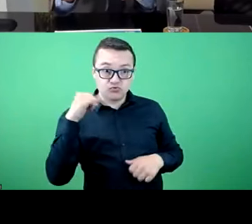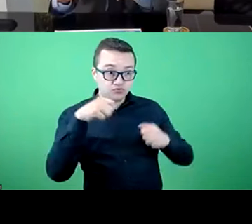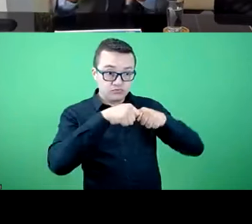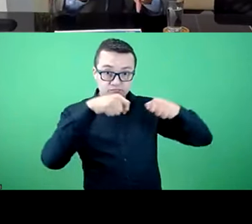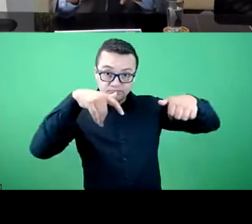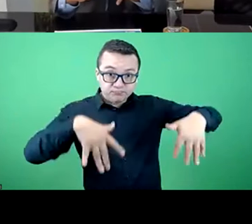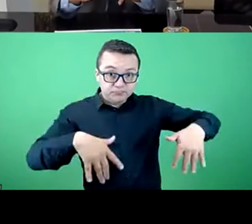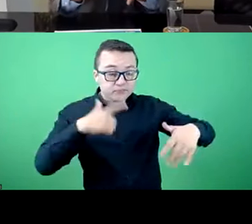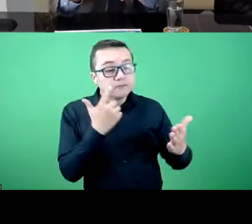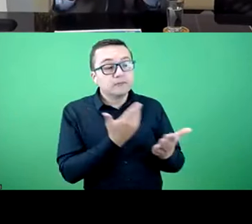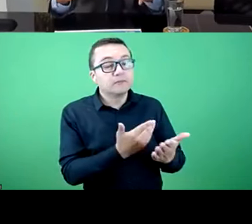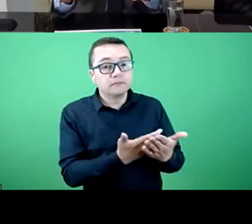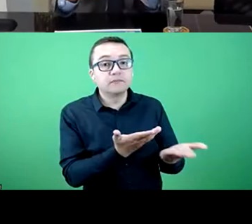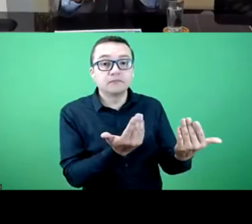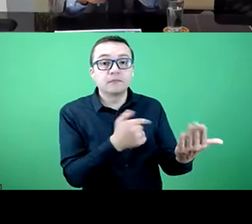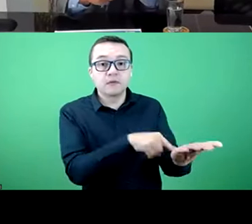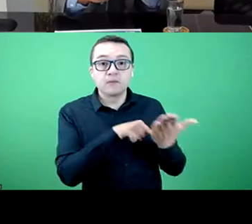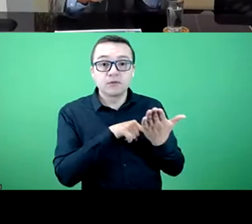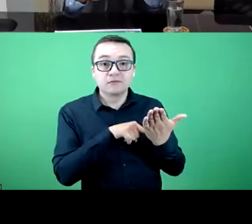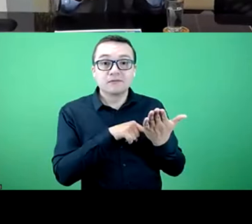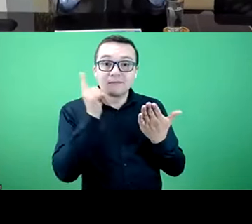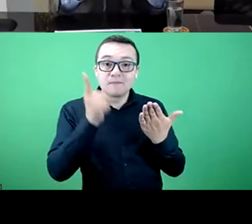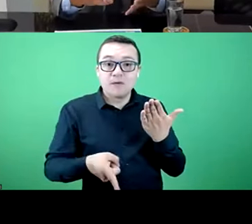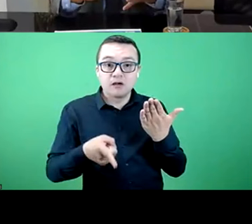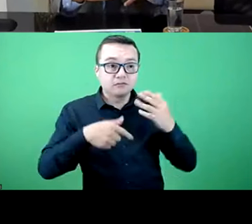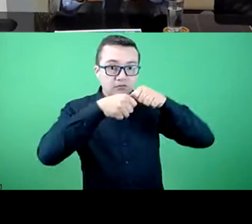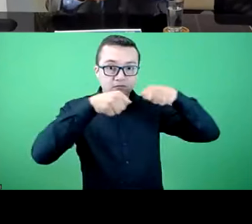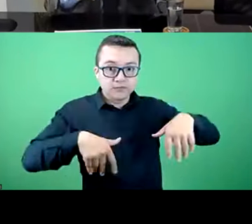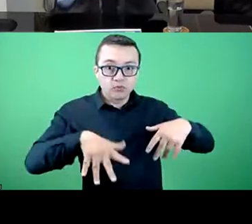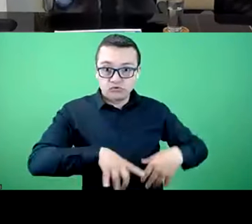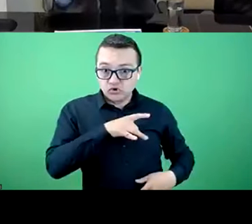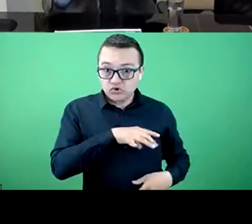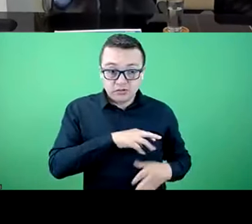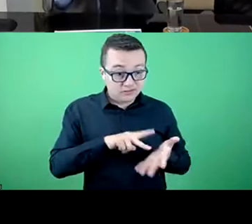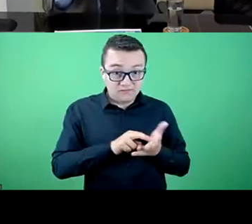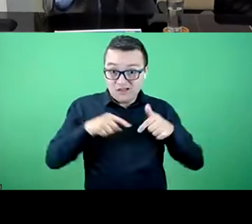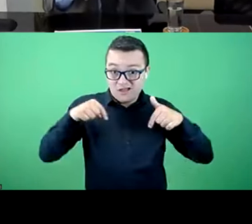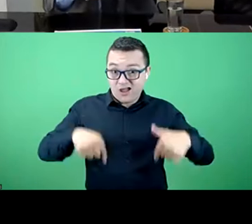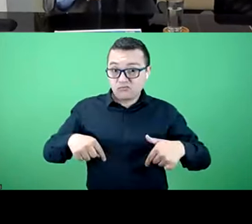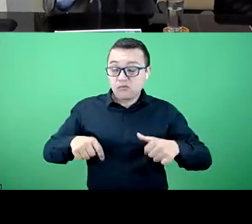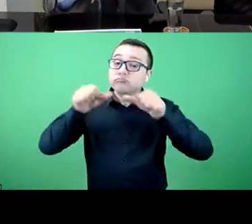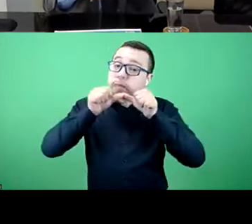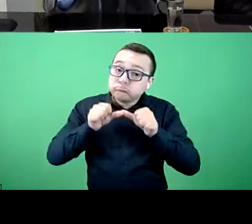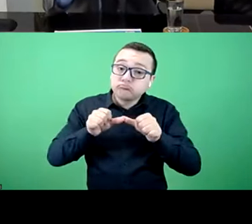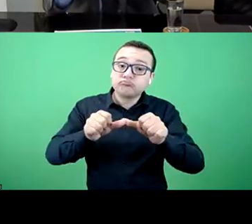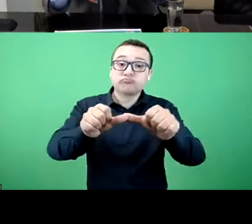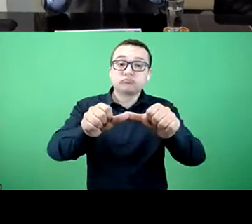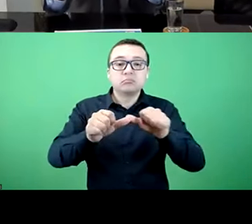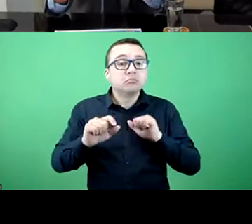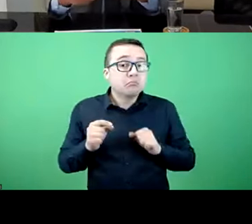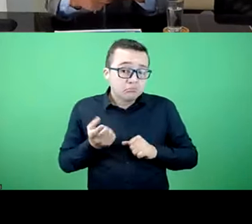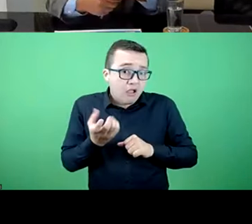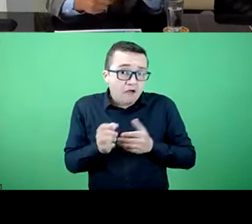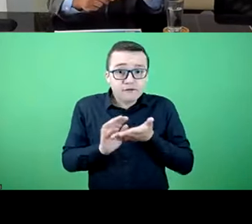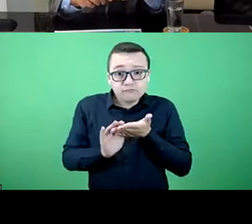reform may make us, should be guided by a consideration of the type of system that should